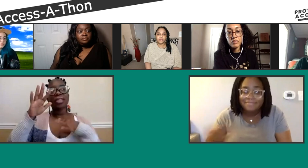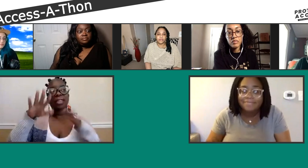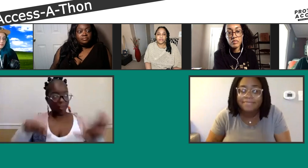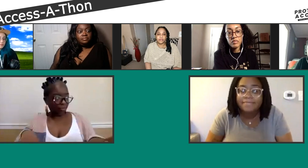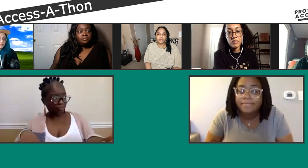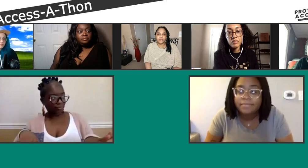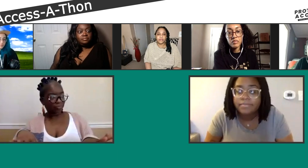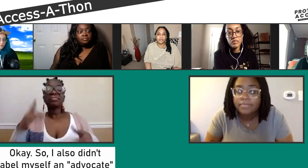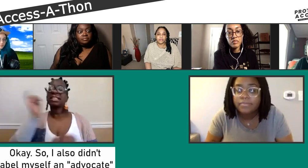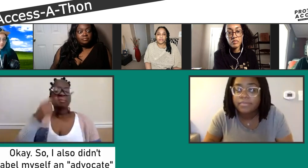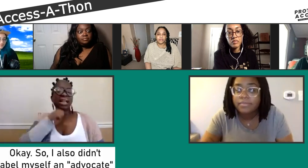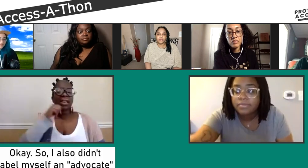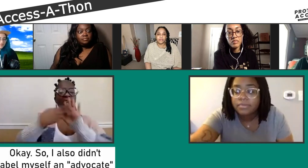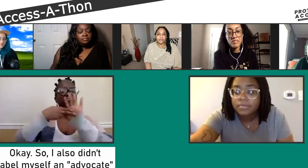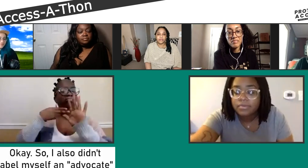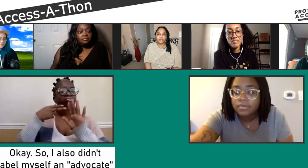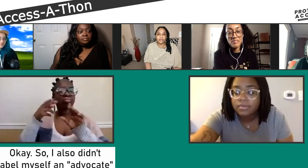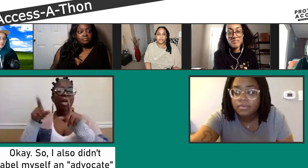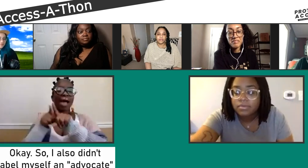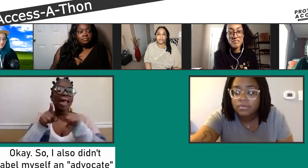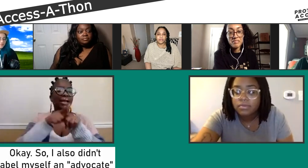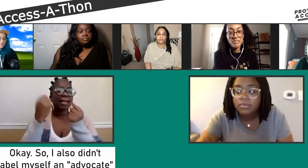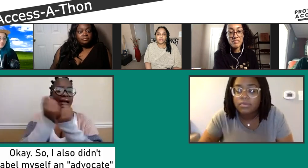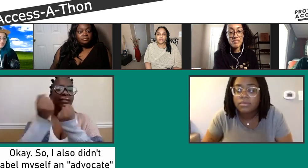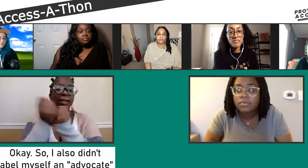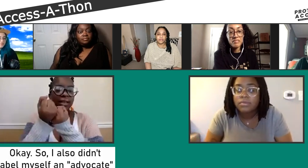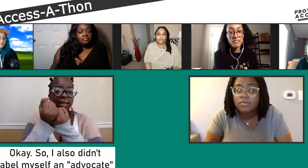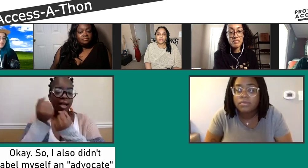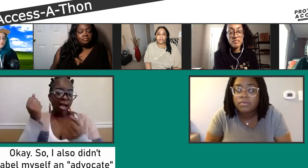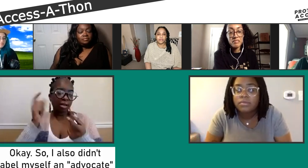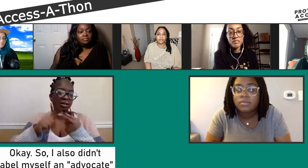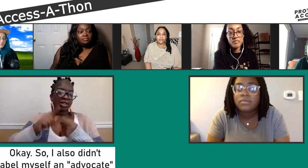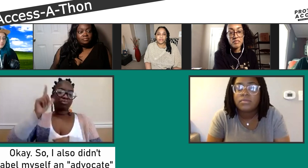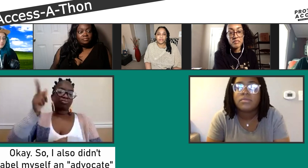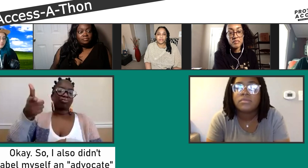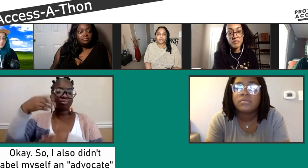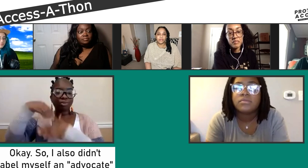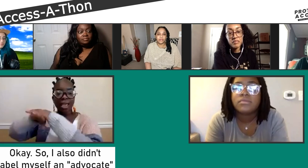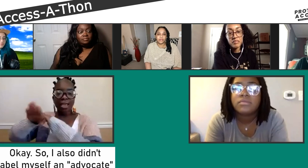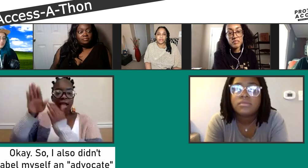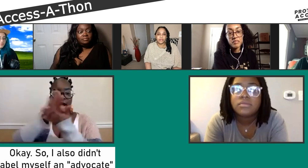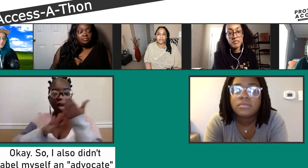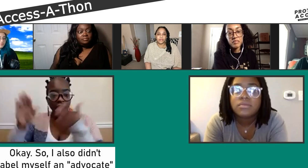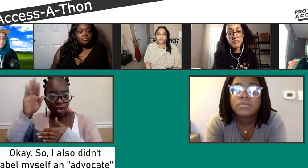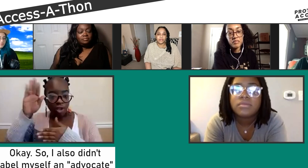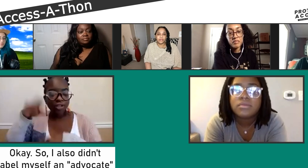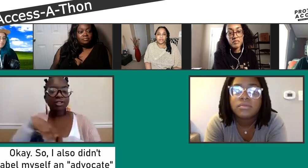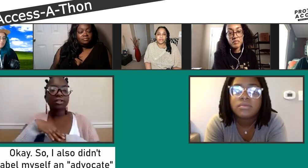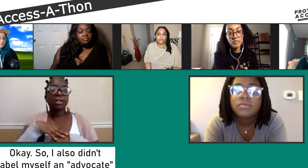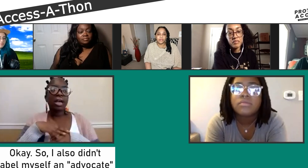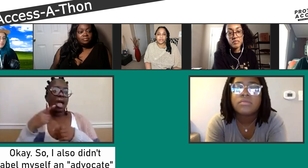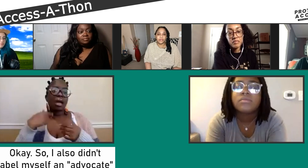So what was saying? Okay, yeah. So how I identified self-advocacy, I'm an advocate.